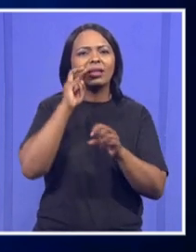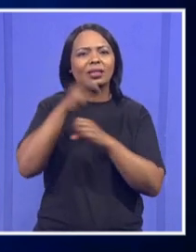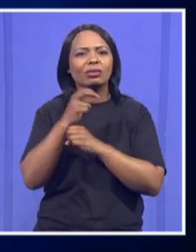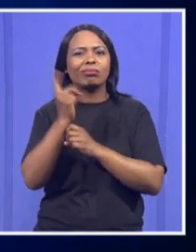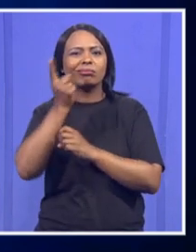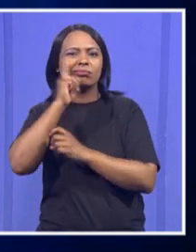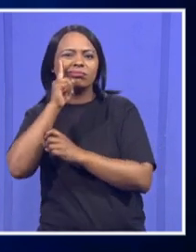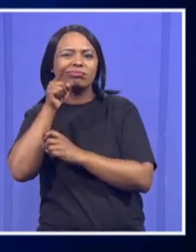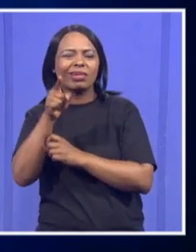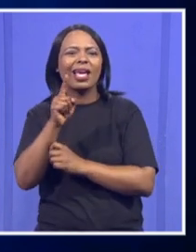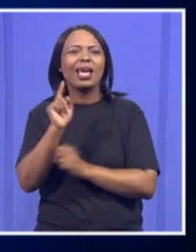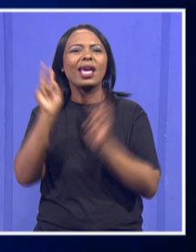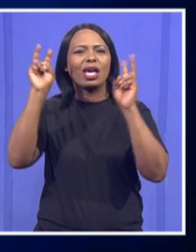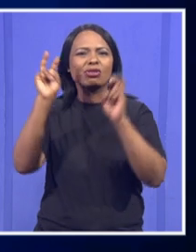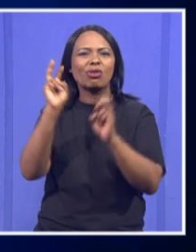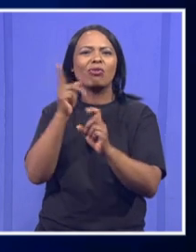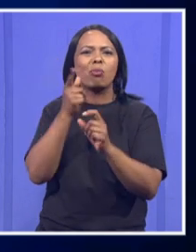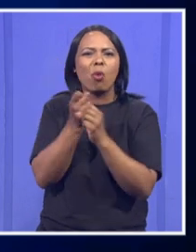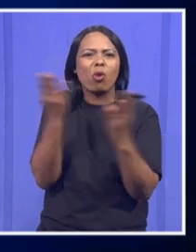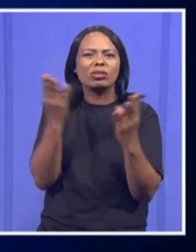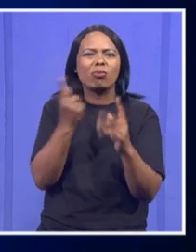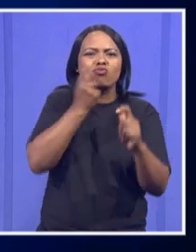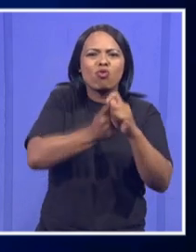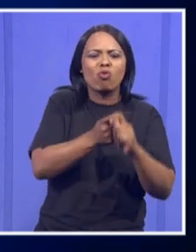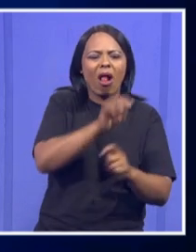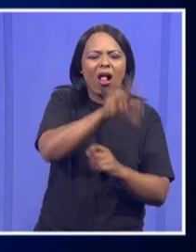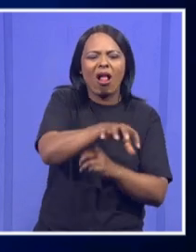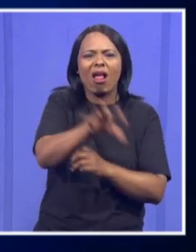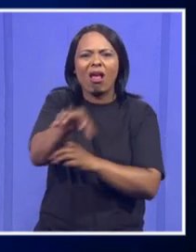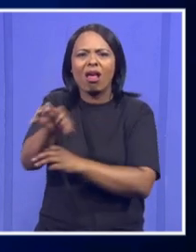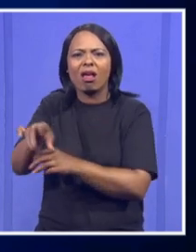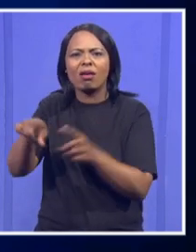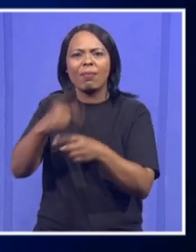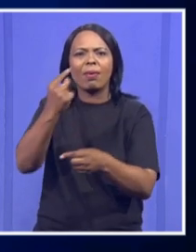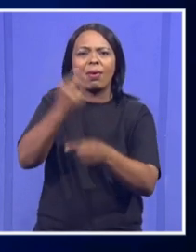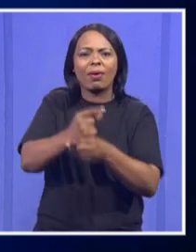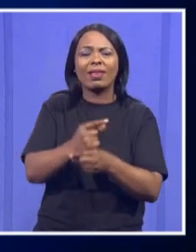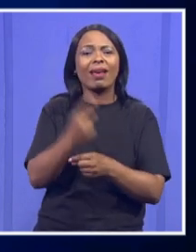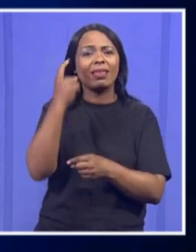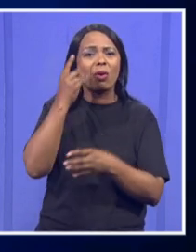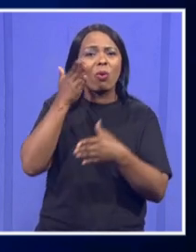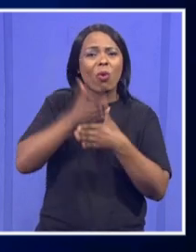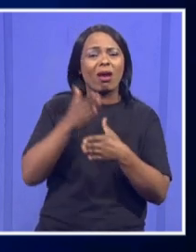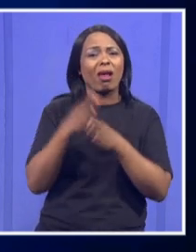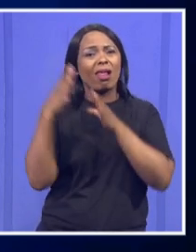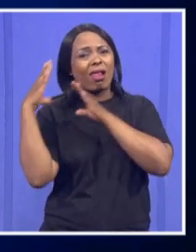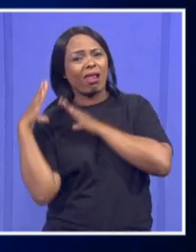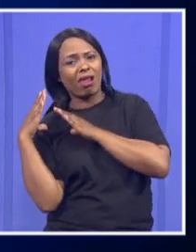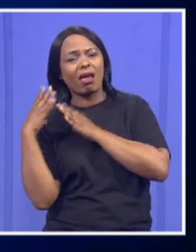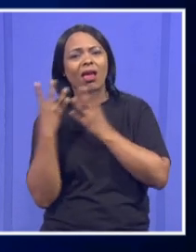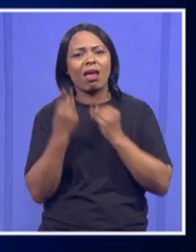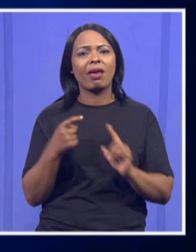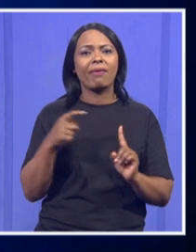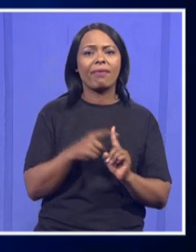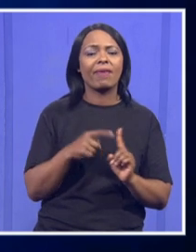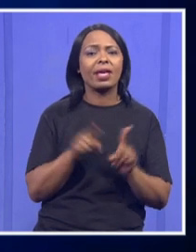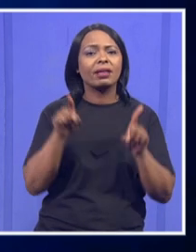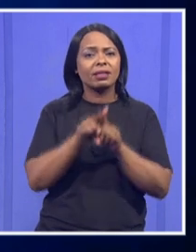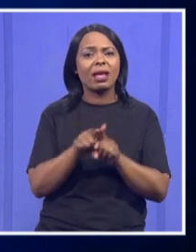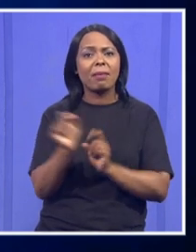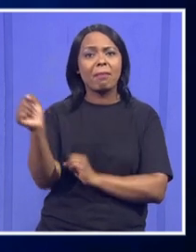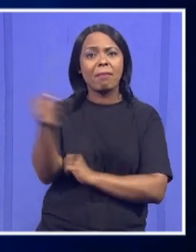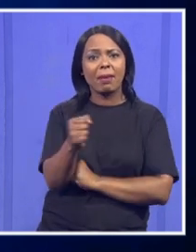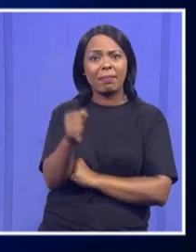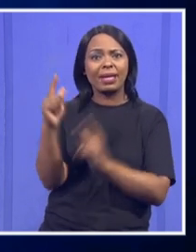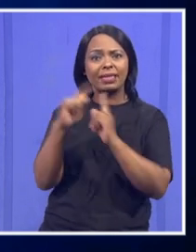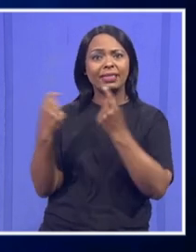settlement that are here in Gauteng. So I think he has a serious task to do, and the team that he is going to appoint must